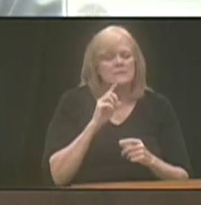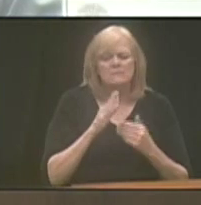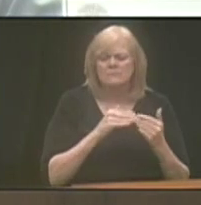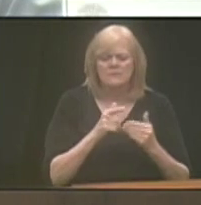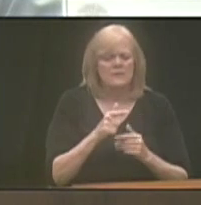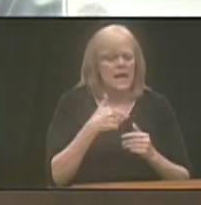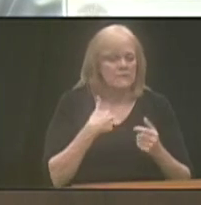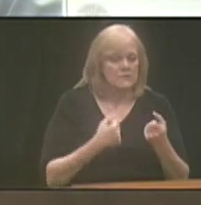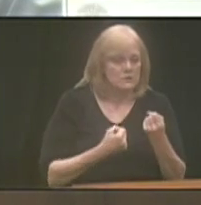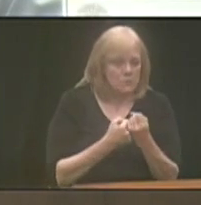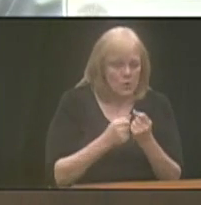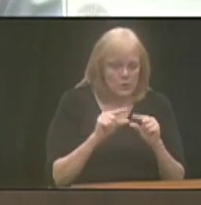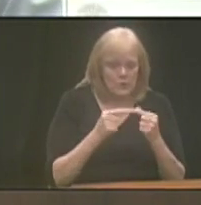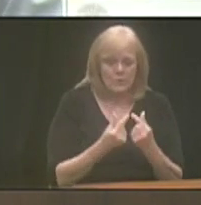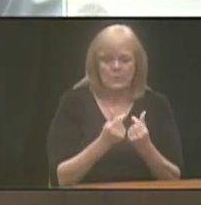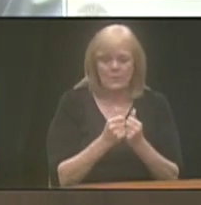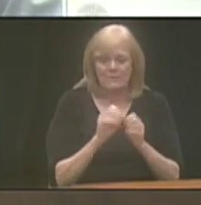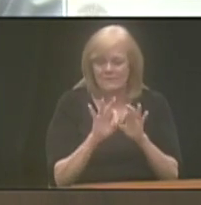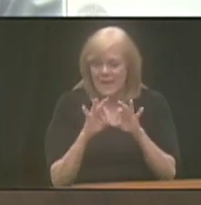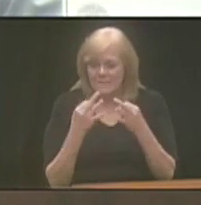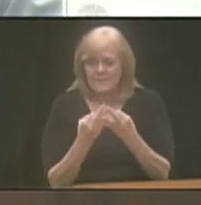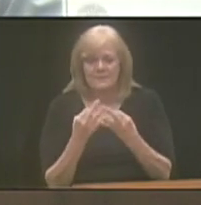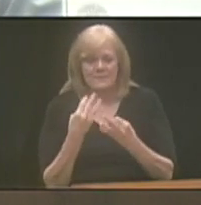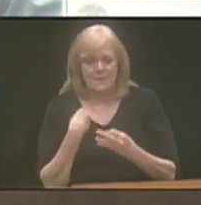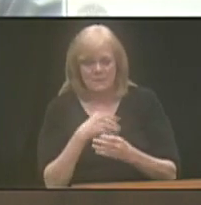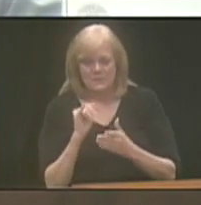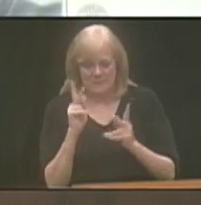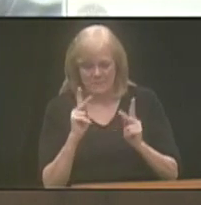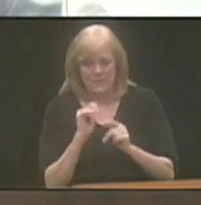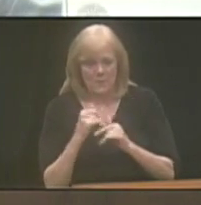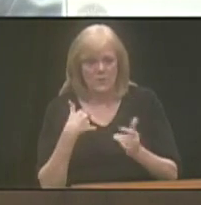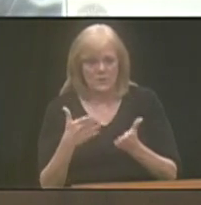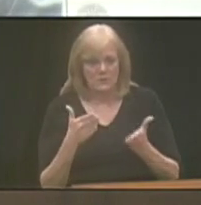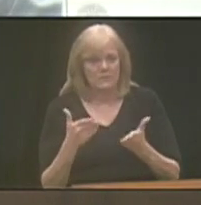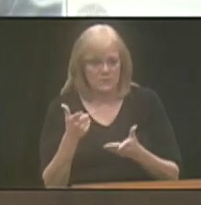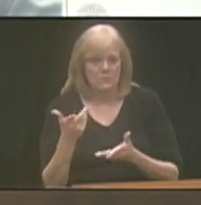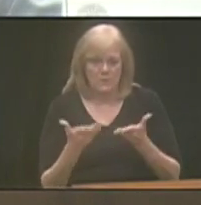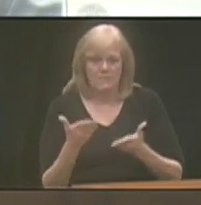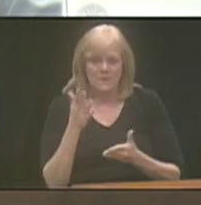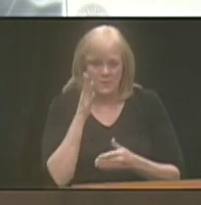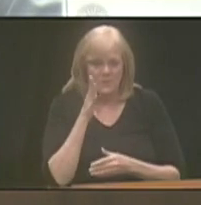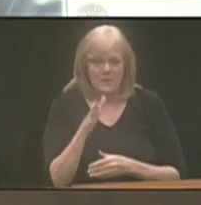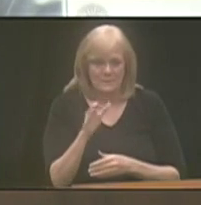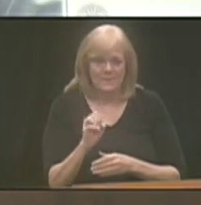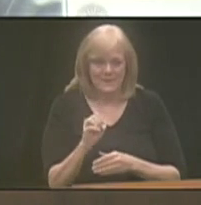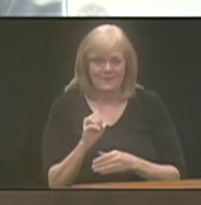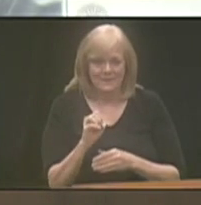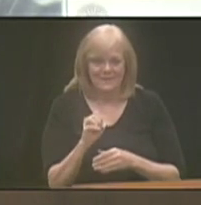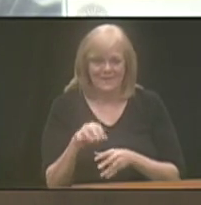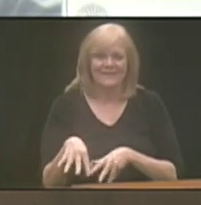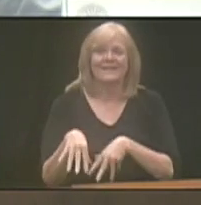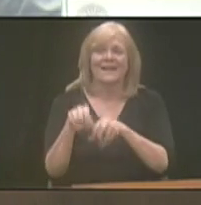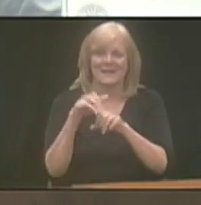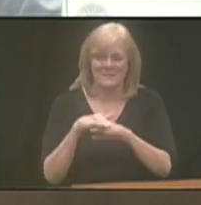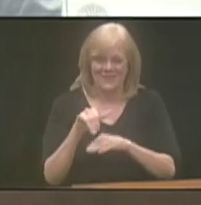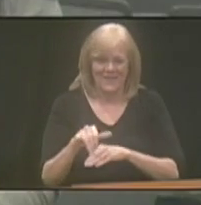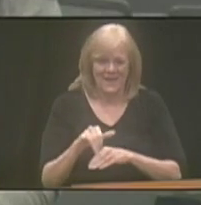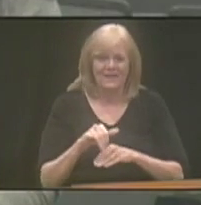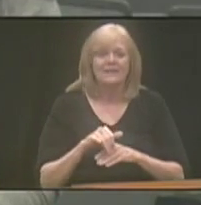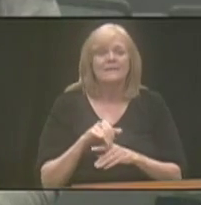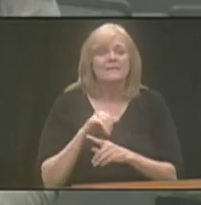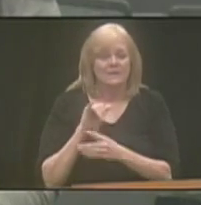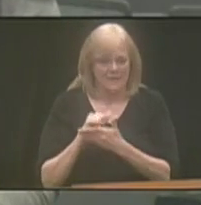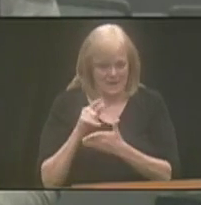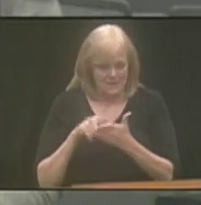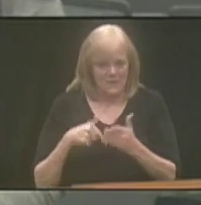meetings with family members of persons that we serve. So actually, you probably will be taken up on that. Well,